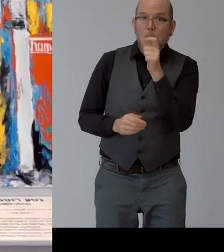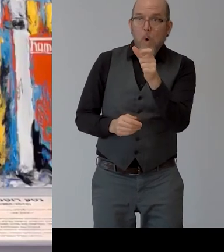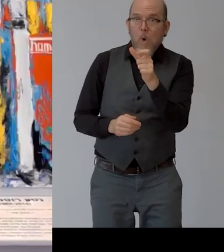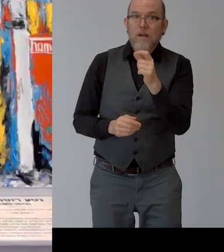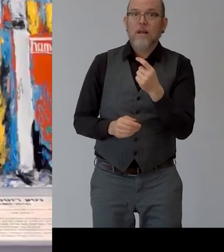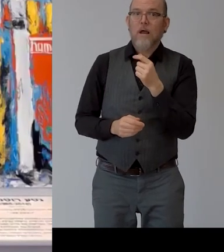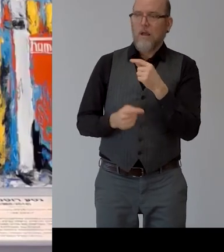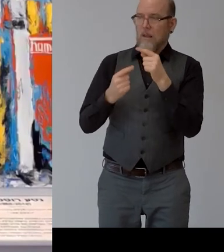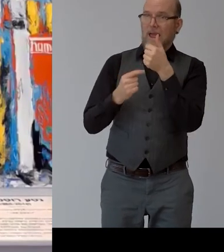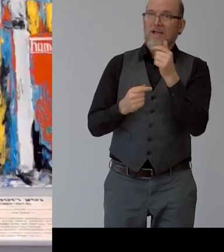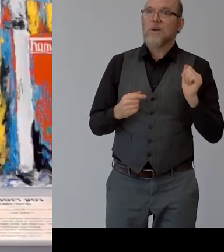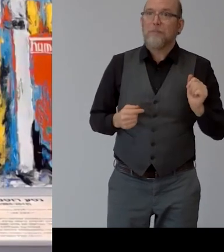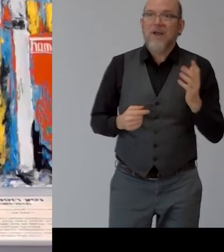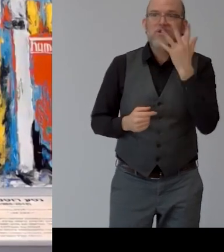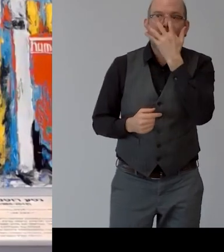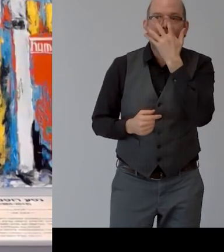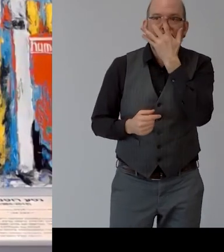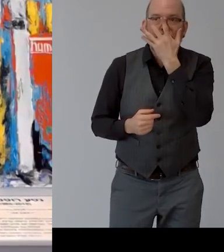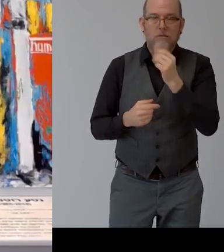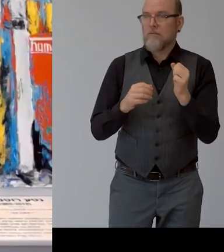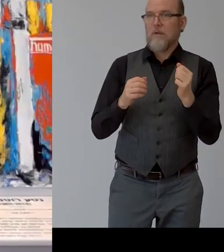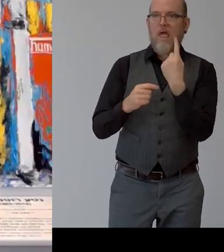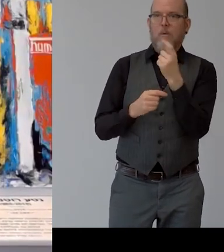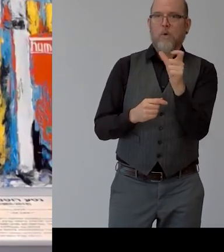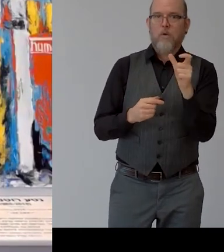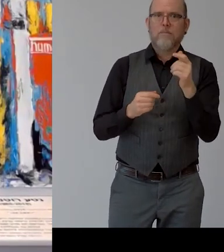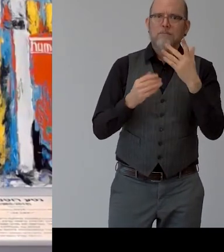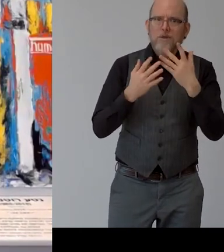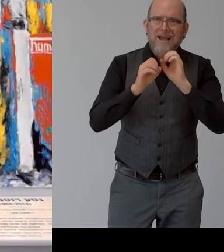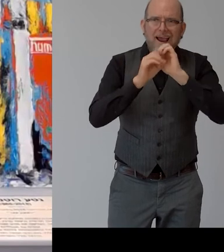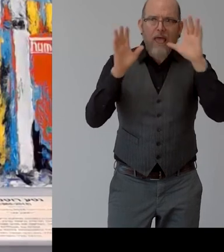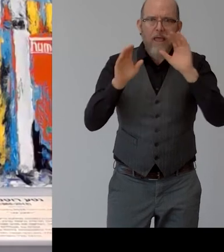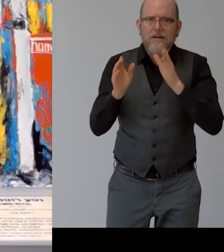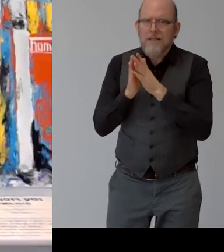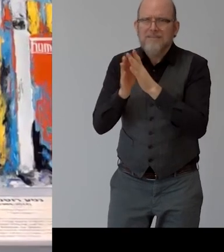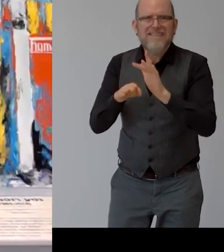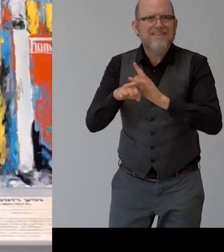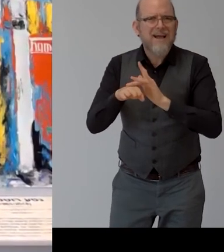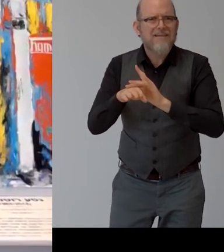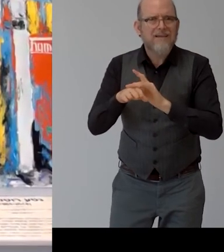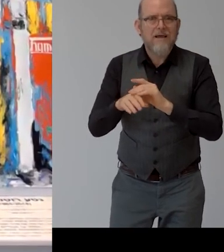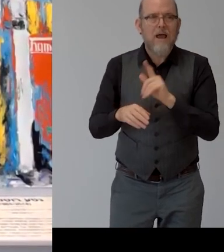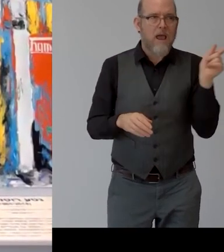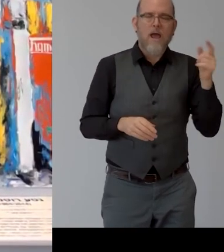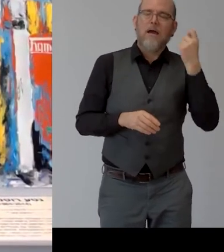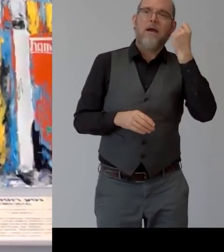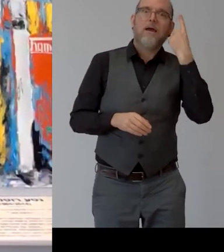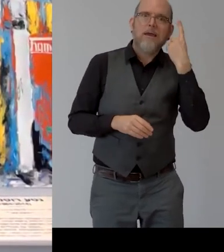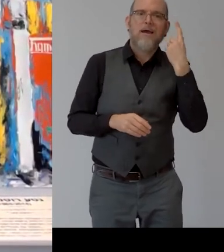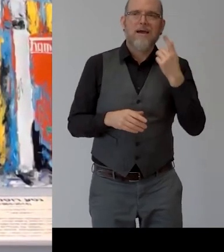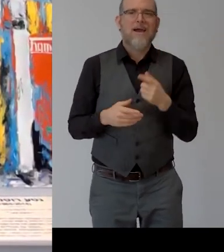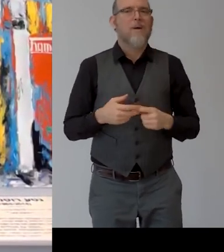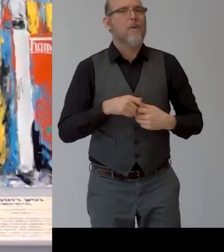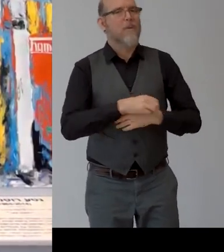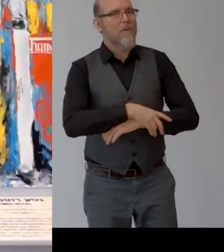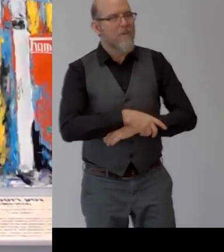understanding what you need is something we need to keep in mind now um if we are jumping from routine uh day-to-day